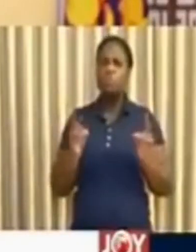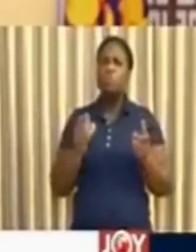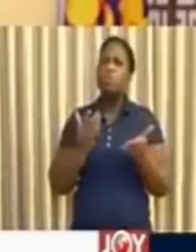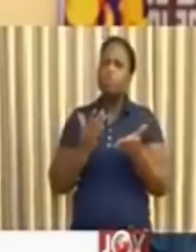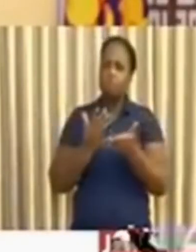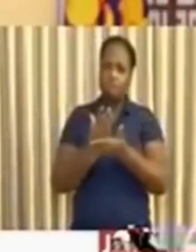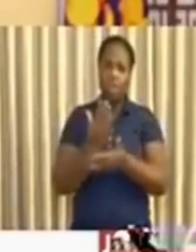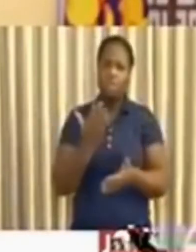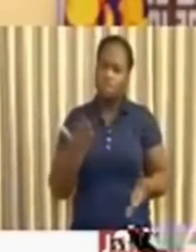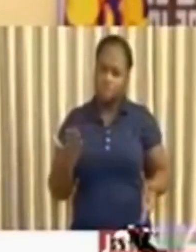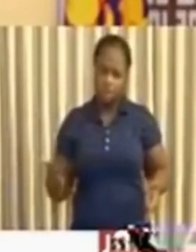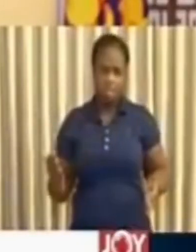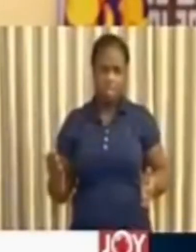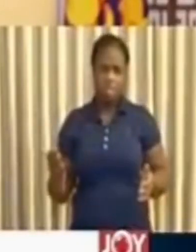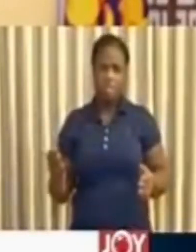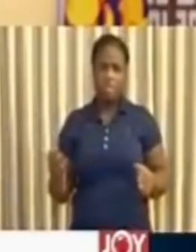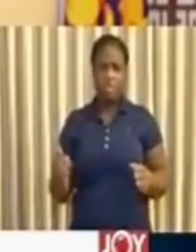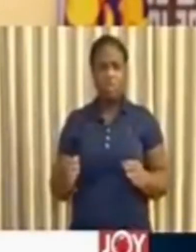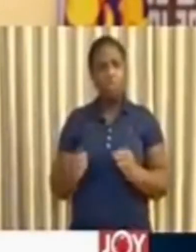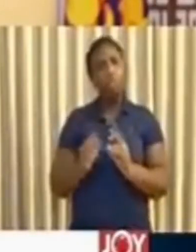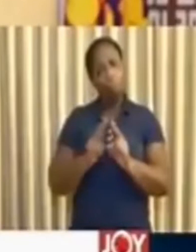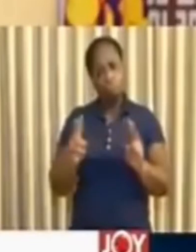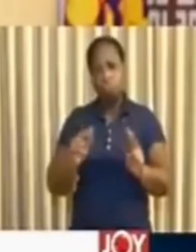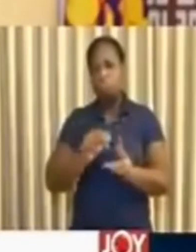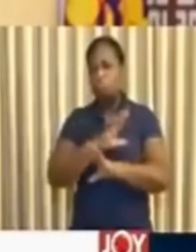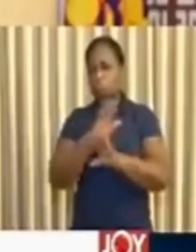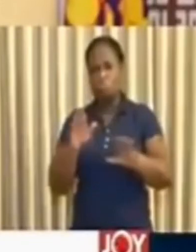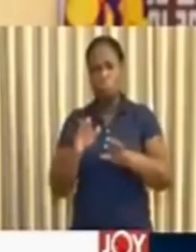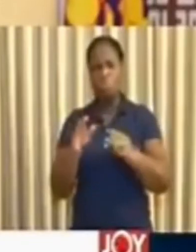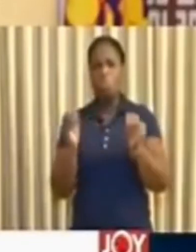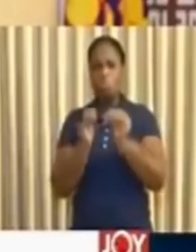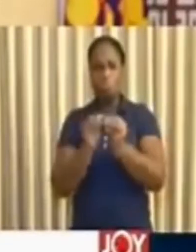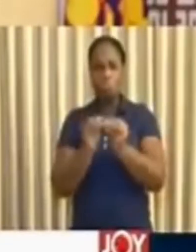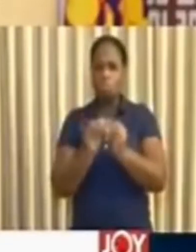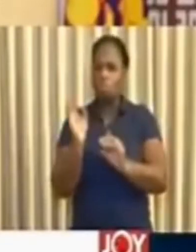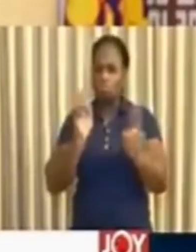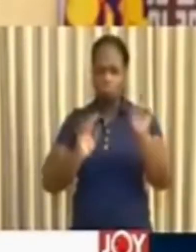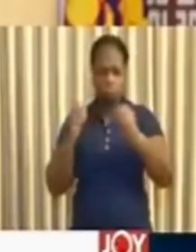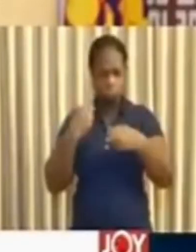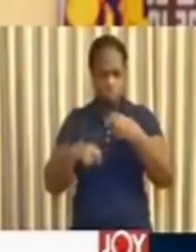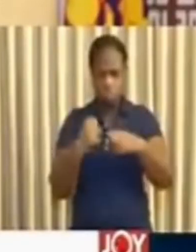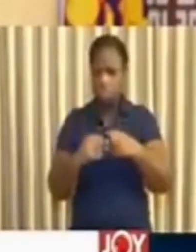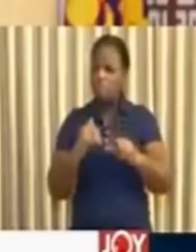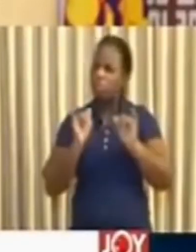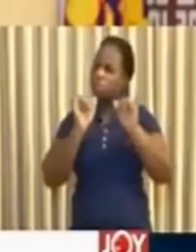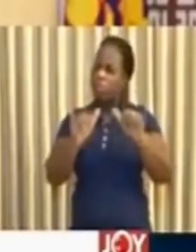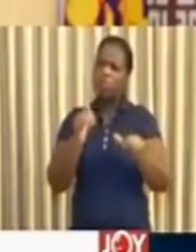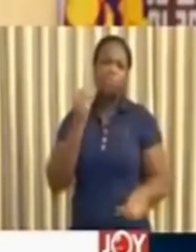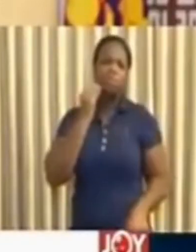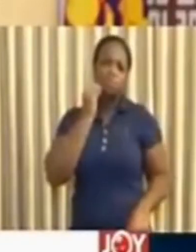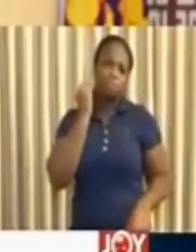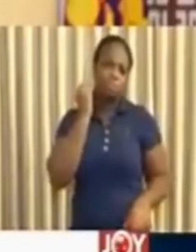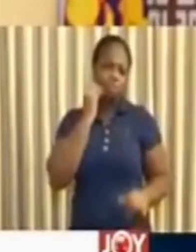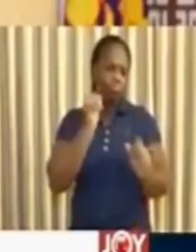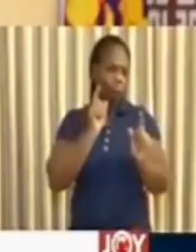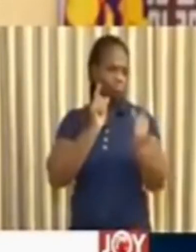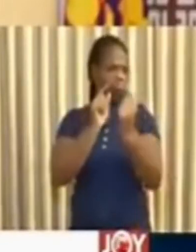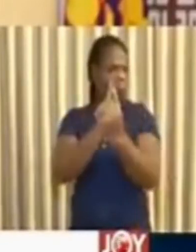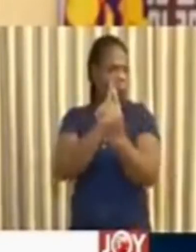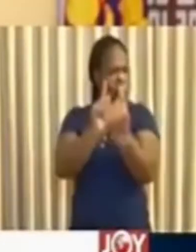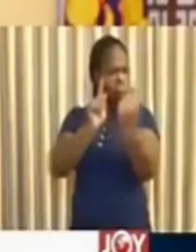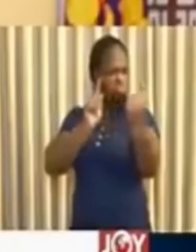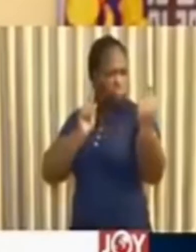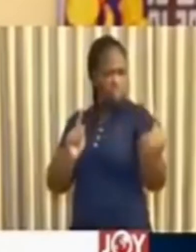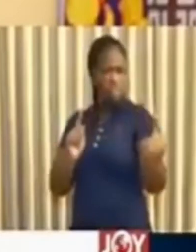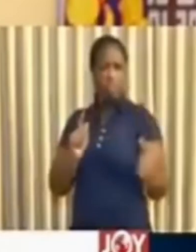what we have been used to for many years. Stay at home. I ask you to keep your distance from your parents, grandparents,